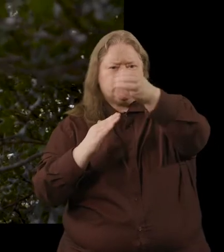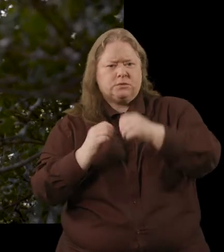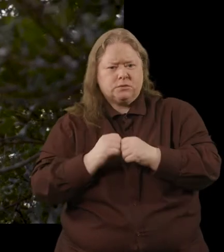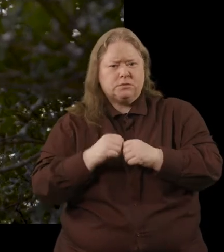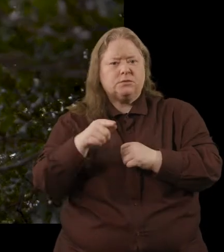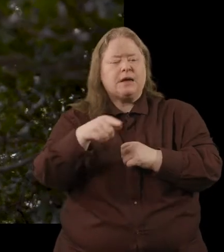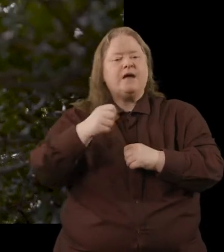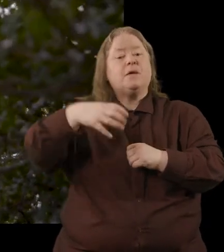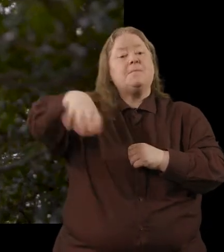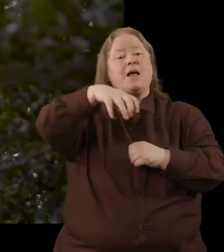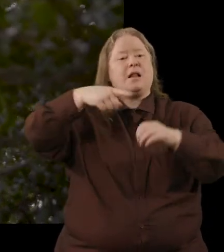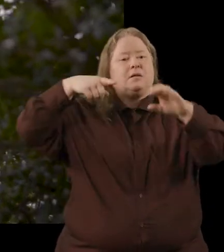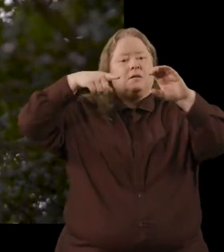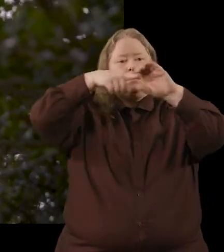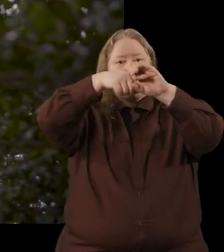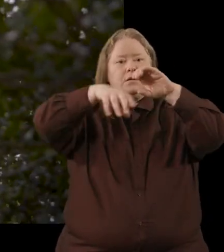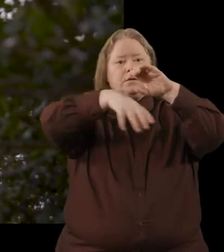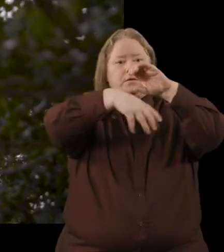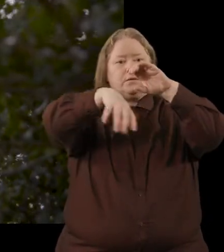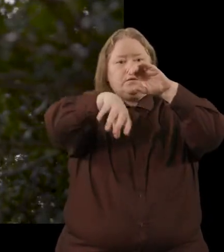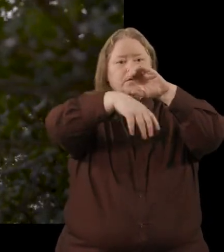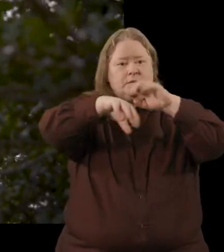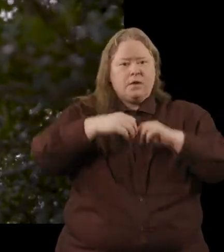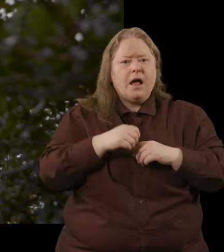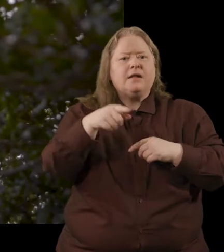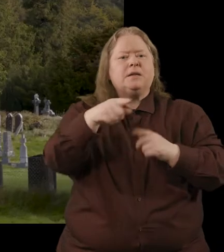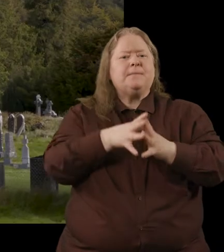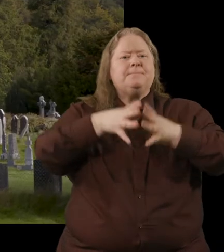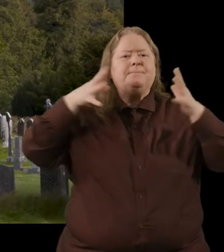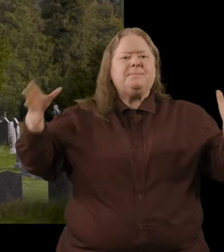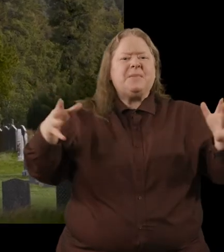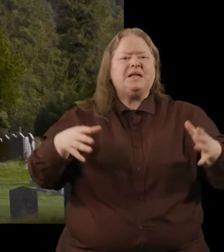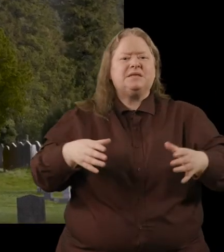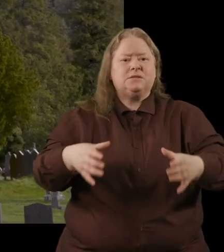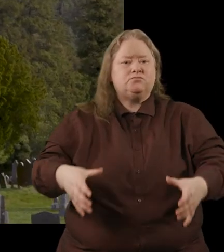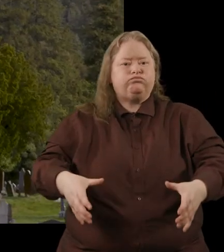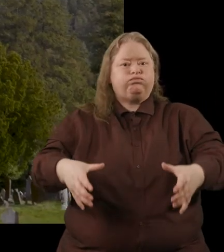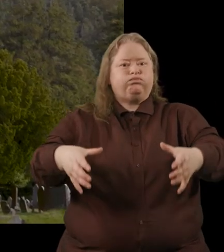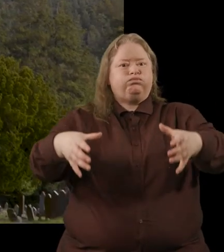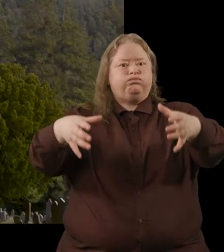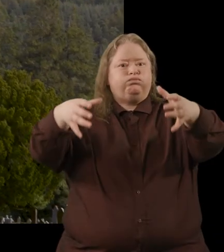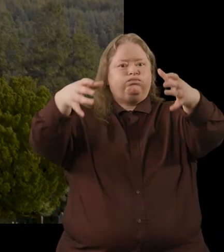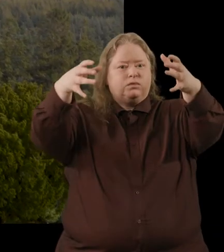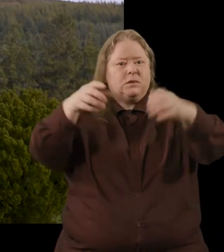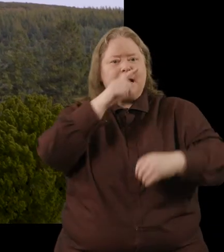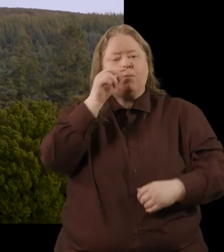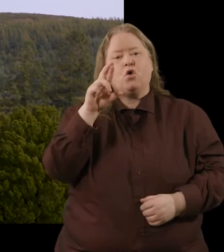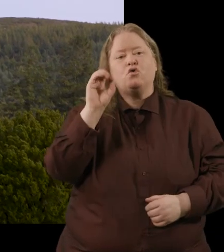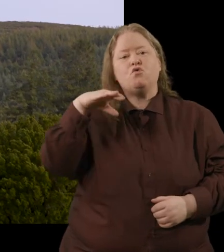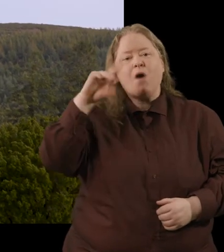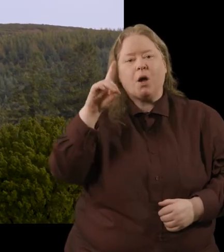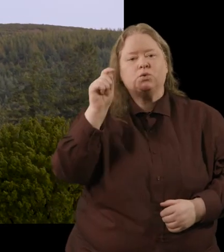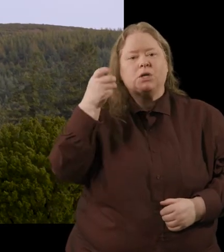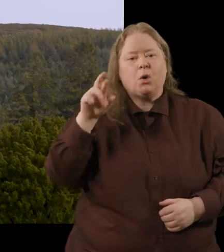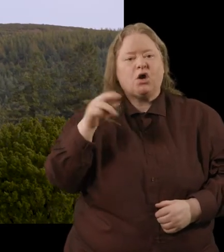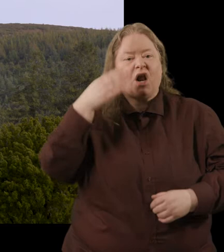used to carry a suspended bell there is also a bigger freestanding tower called a round tower or